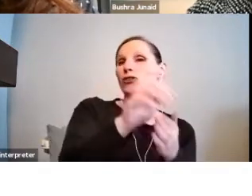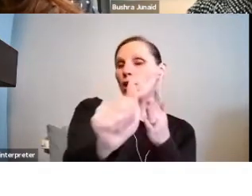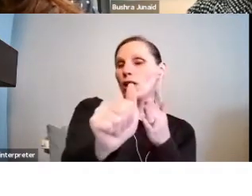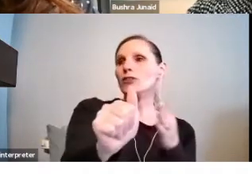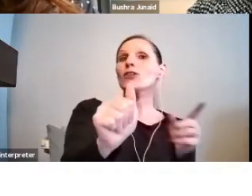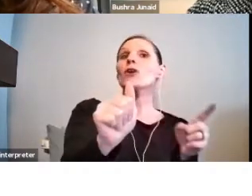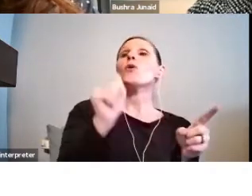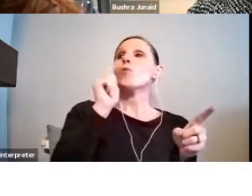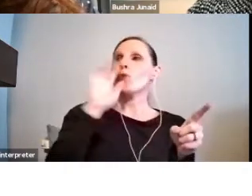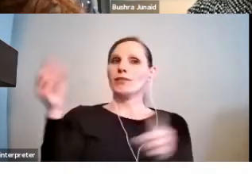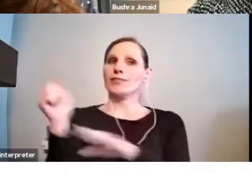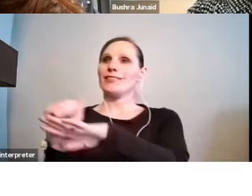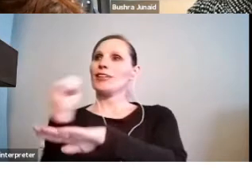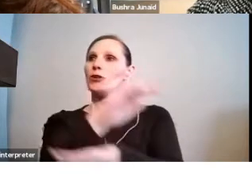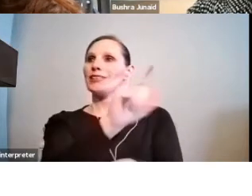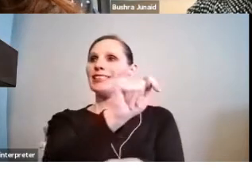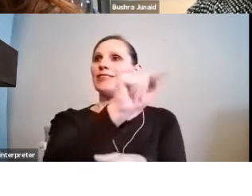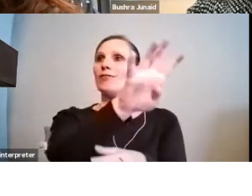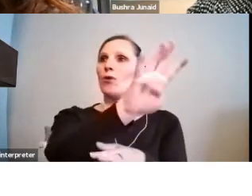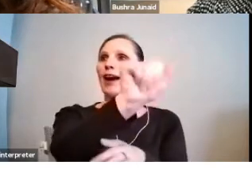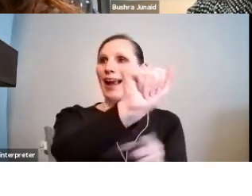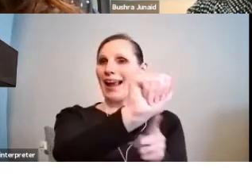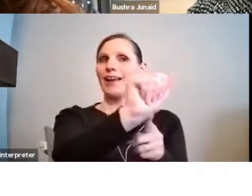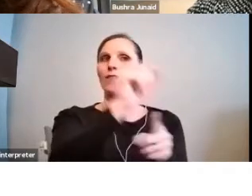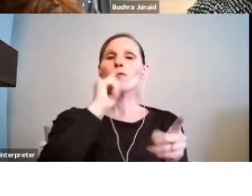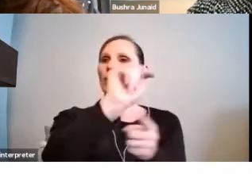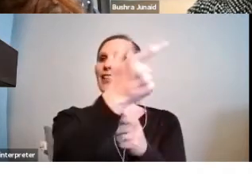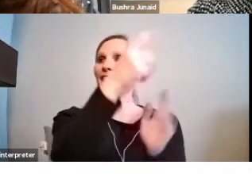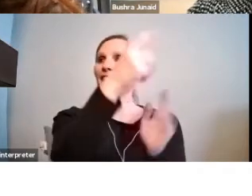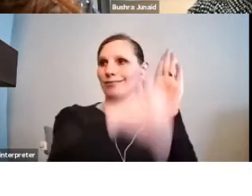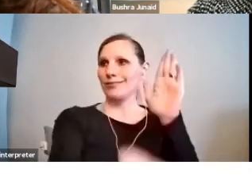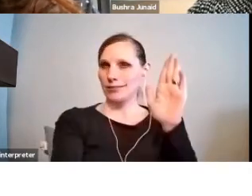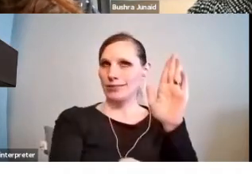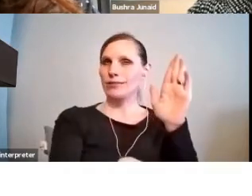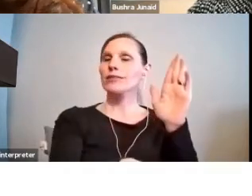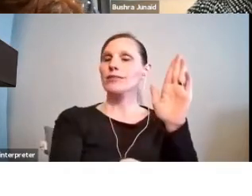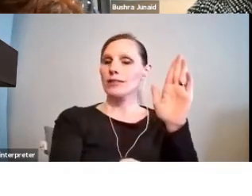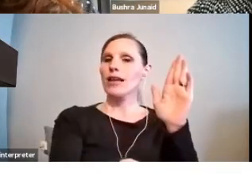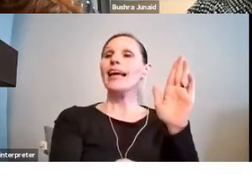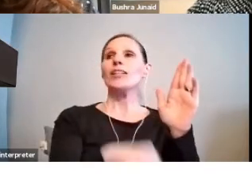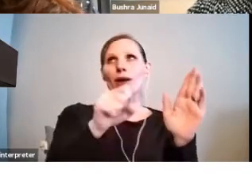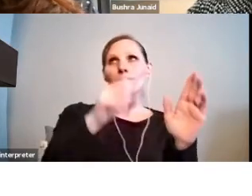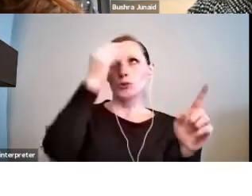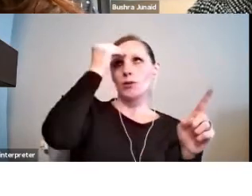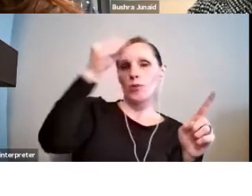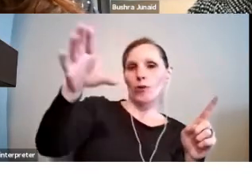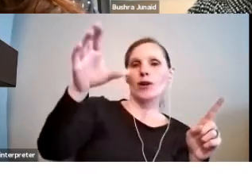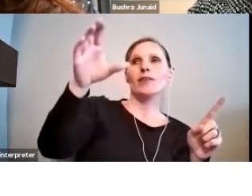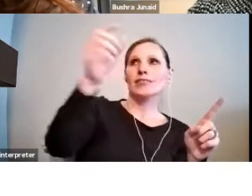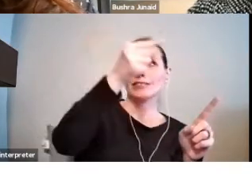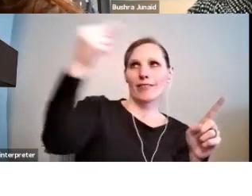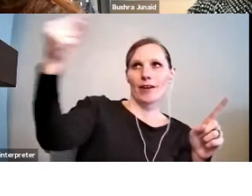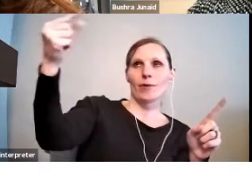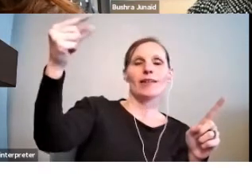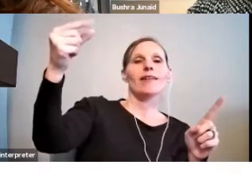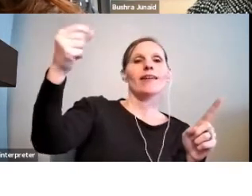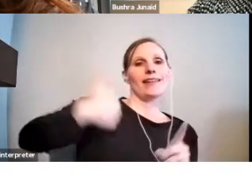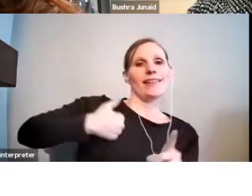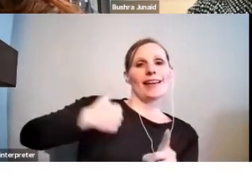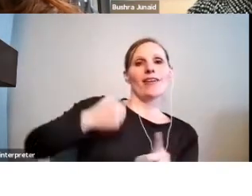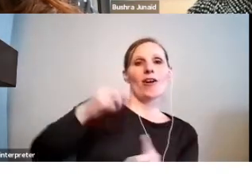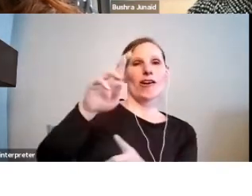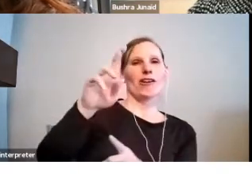T4A for the tax year in which you received the grant and required to report this as income to Canada Revenue